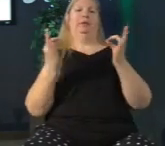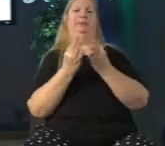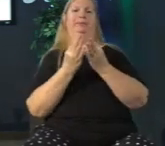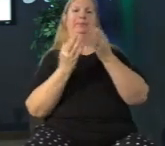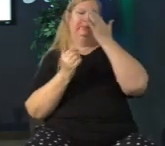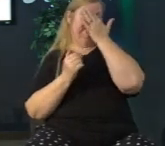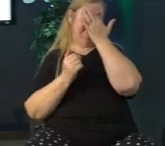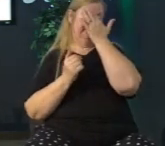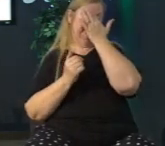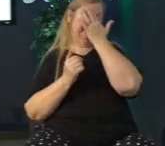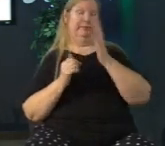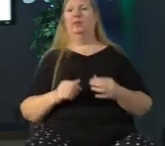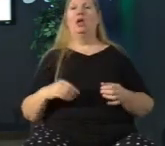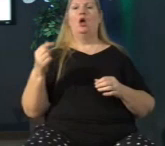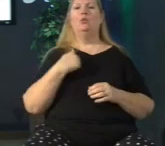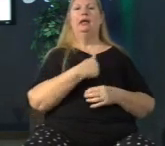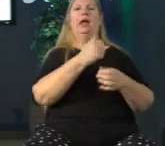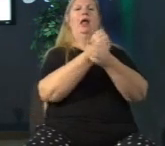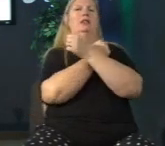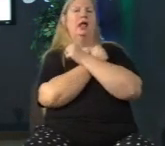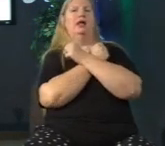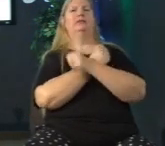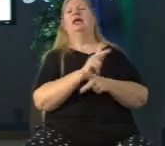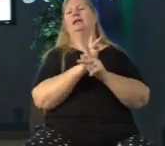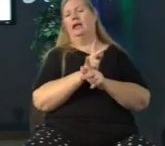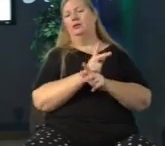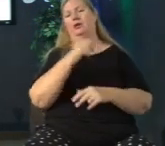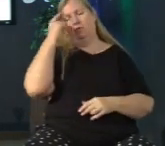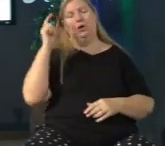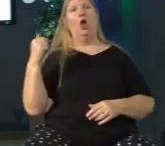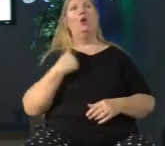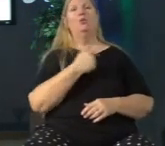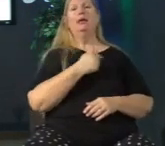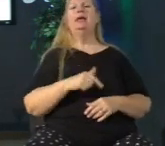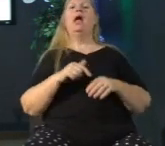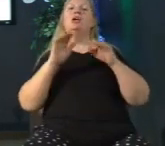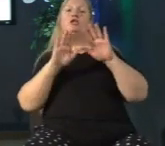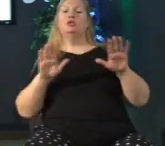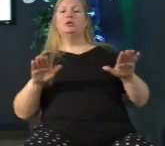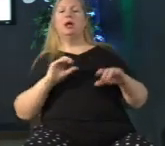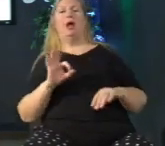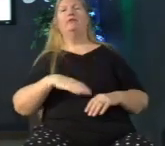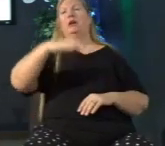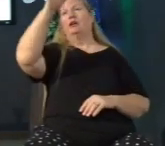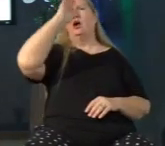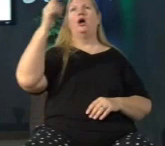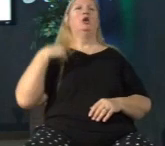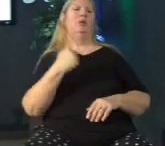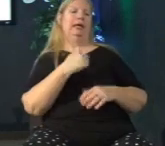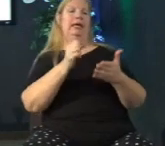and we are loved and cared for we are children of God we are saints